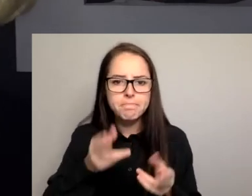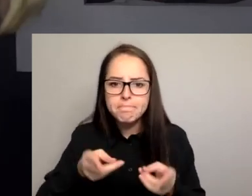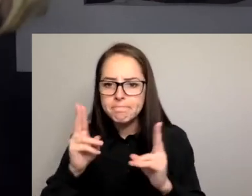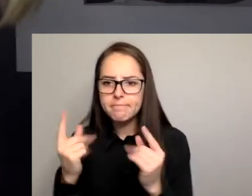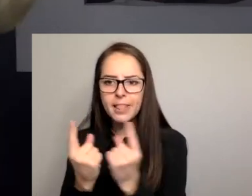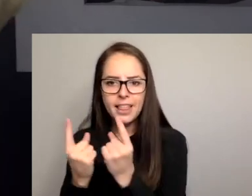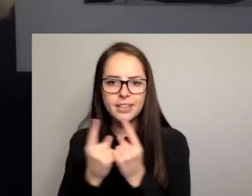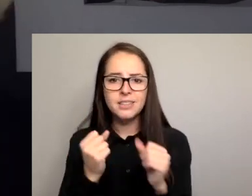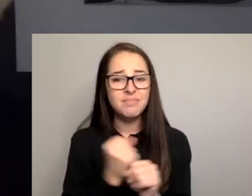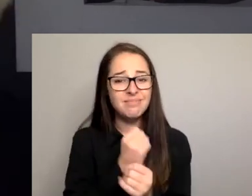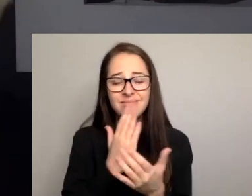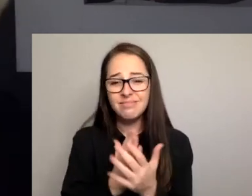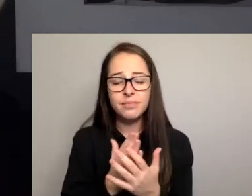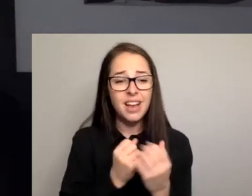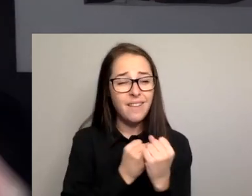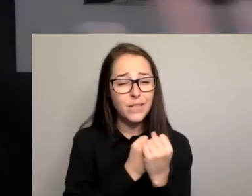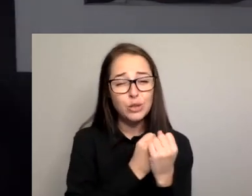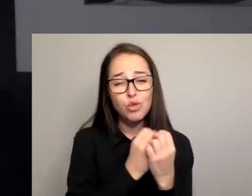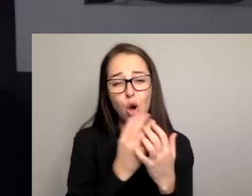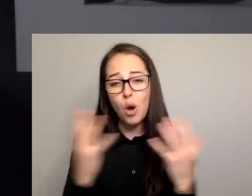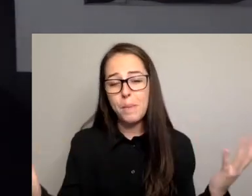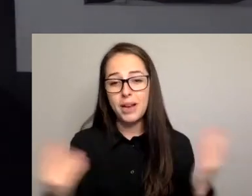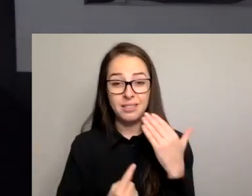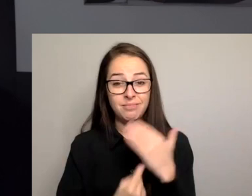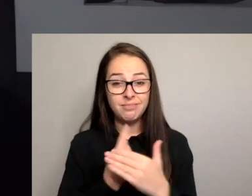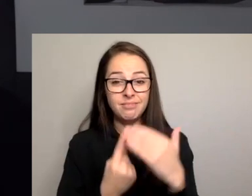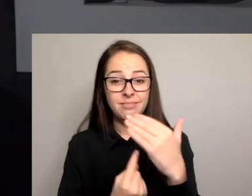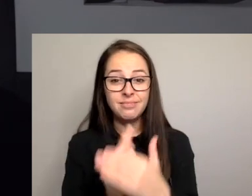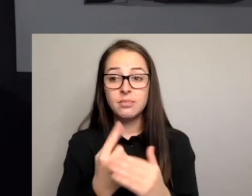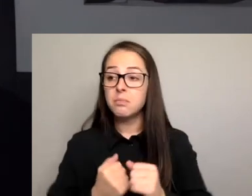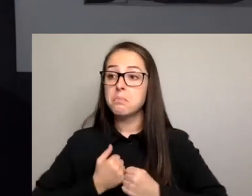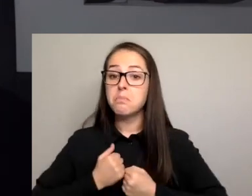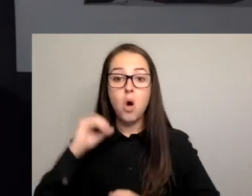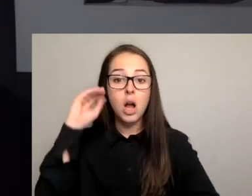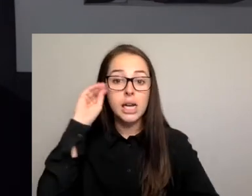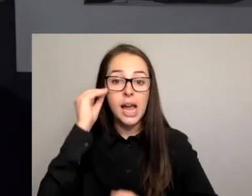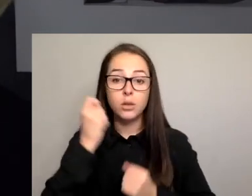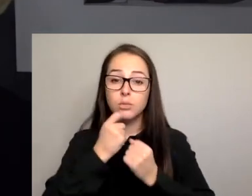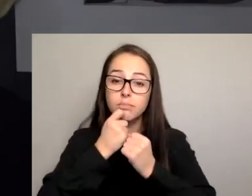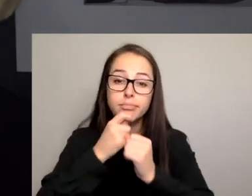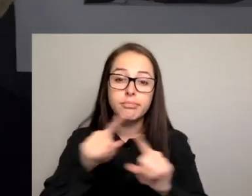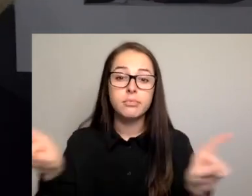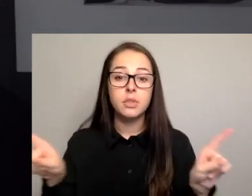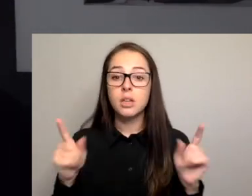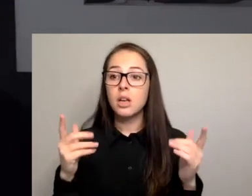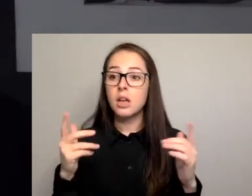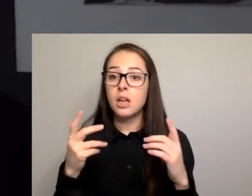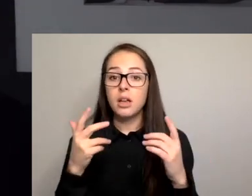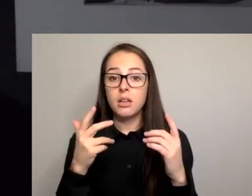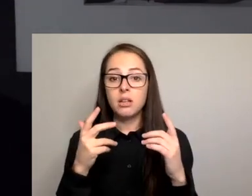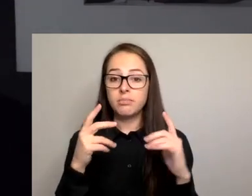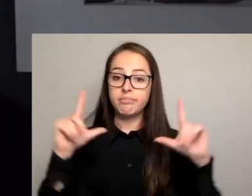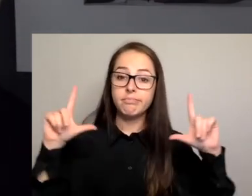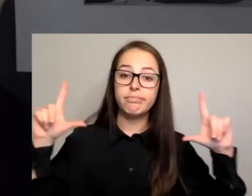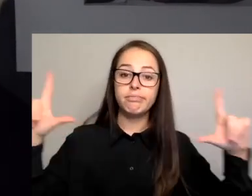In my council, again, in the City of Sydney, we put messages about the prevention of violence on our rubbish trucks that drive